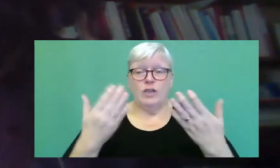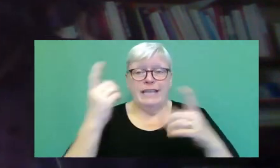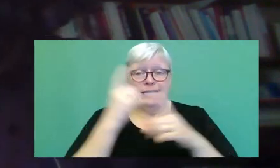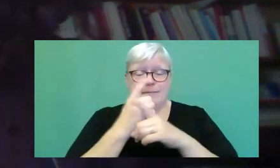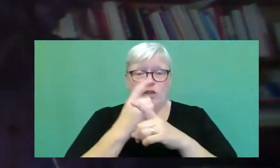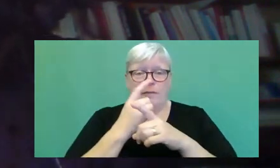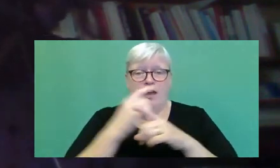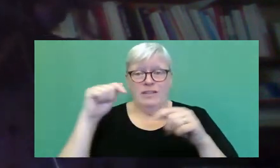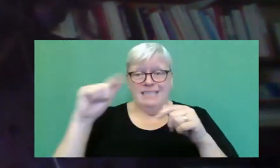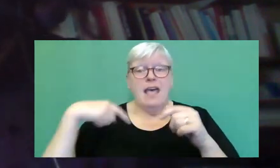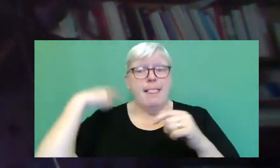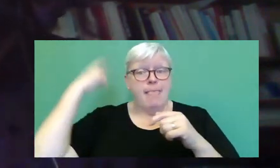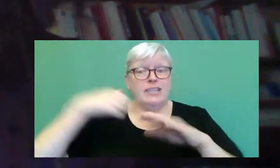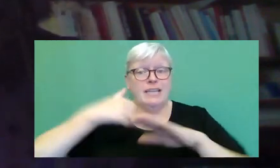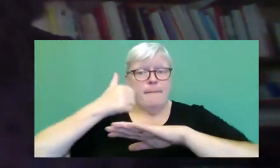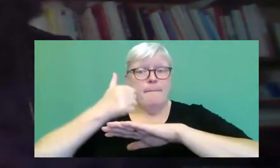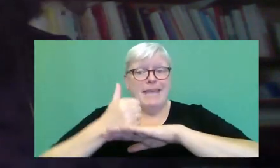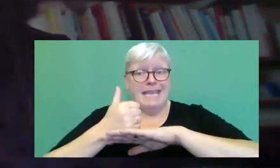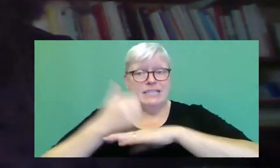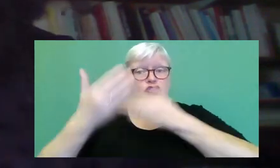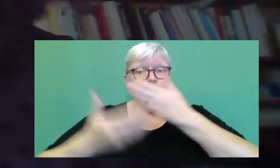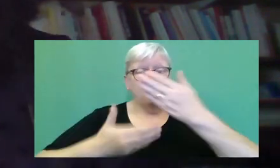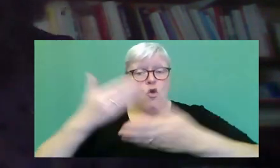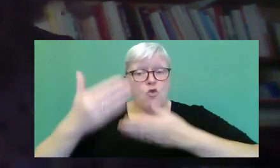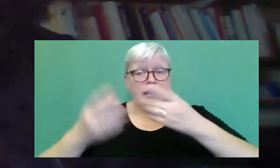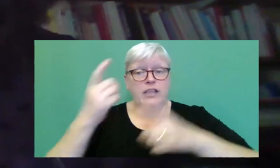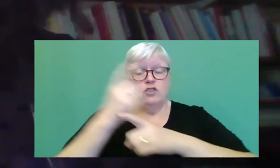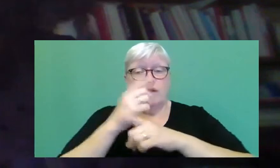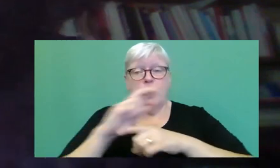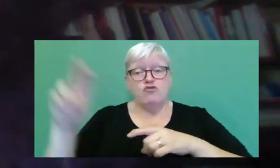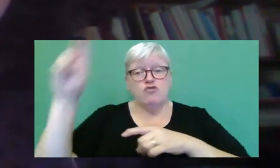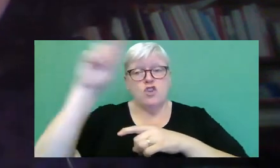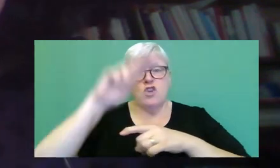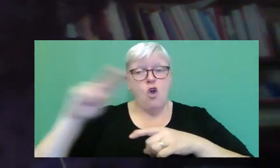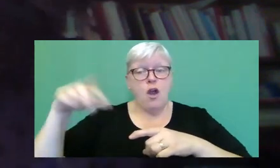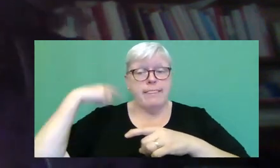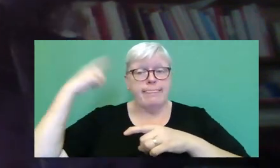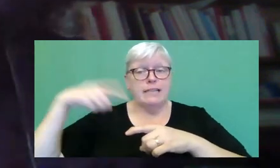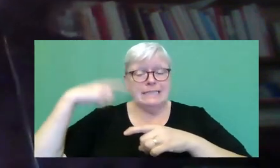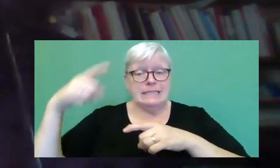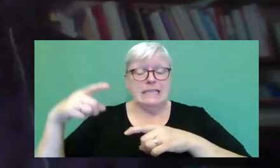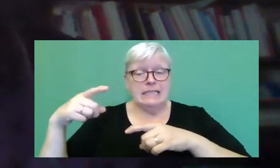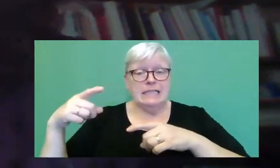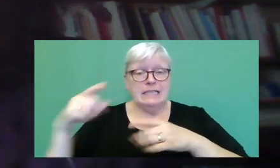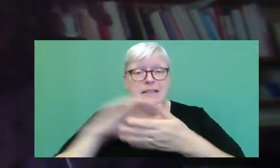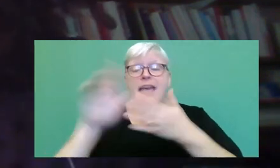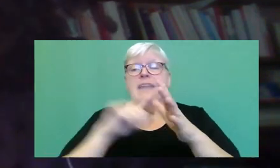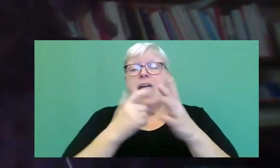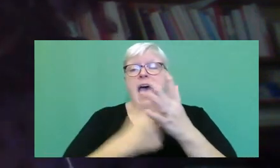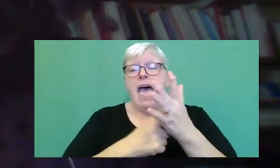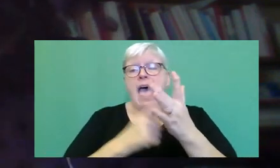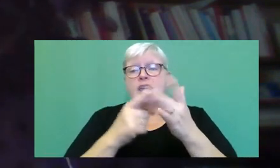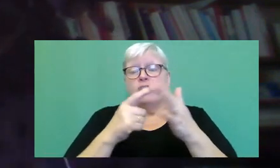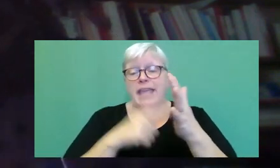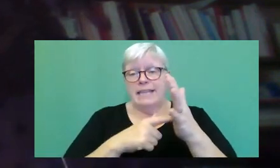based narrative, and you talk about the North London lovey that Harriet is sort of, you know, is, but there are issues